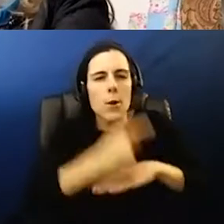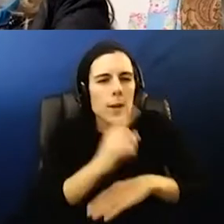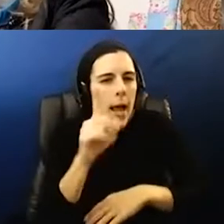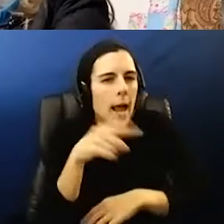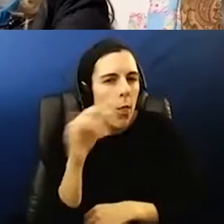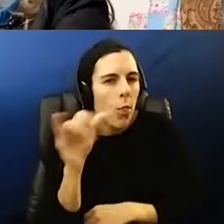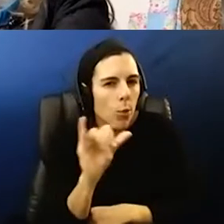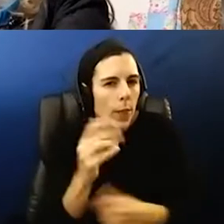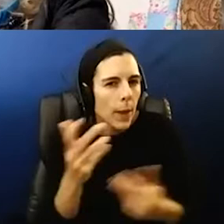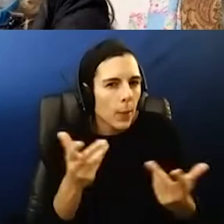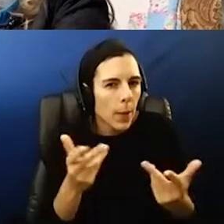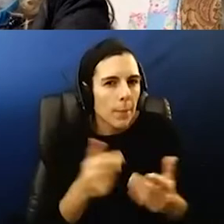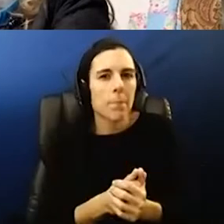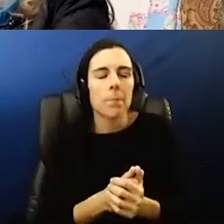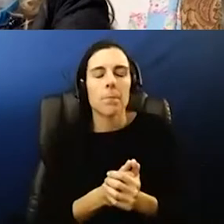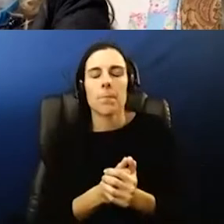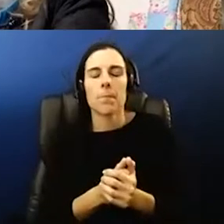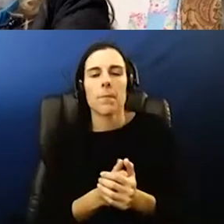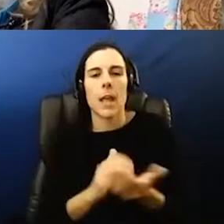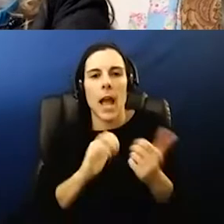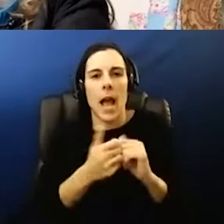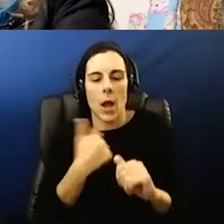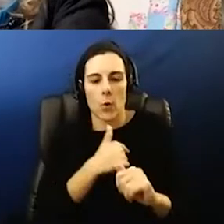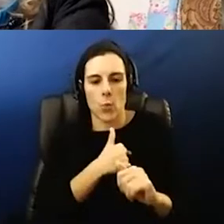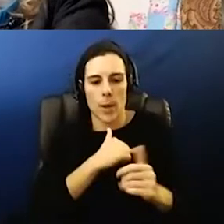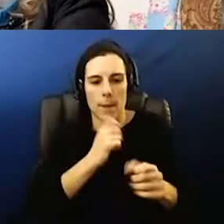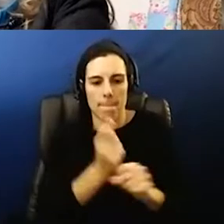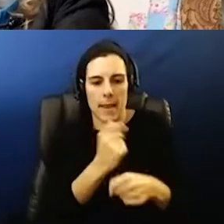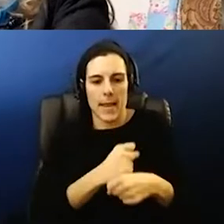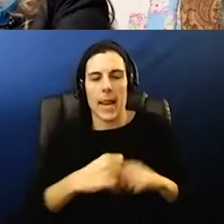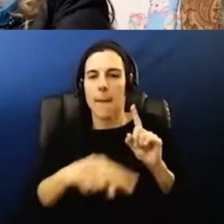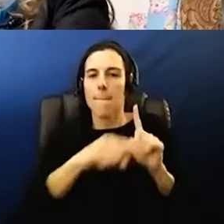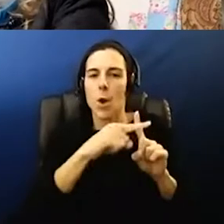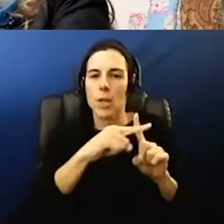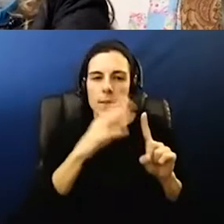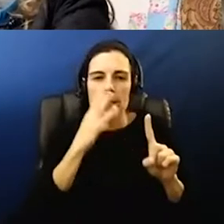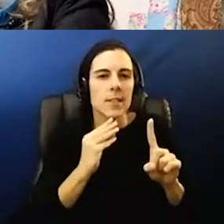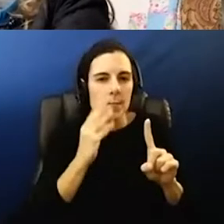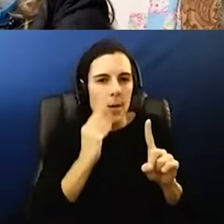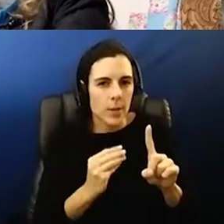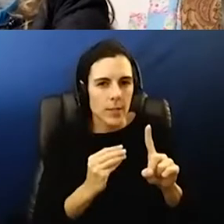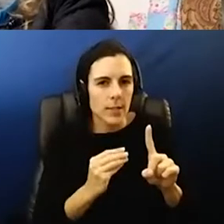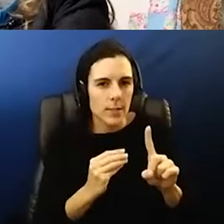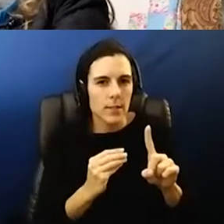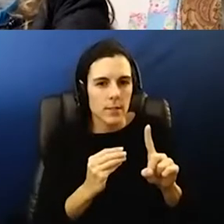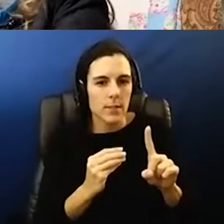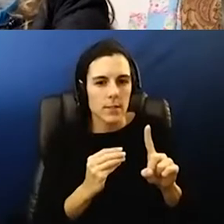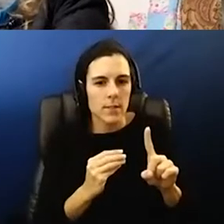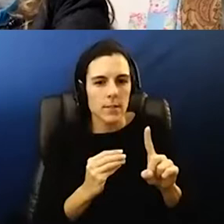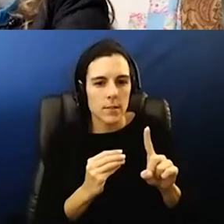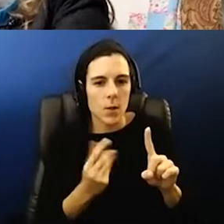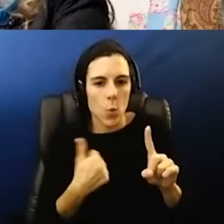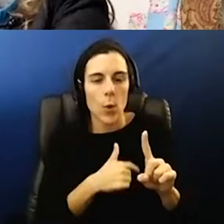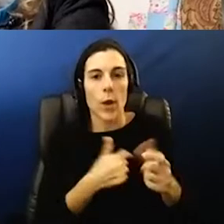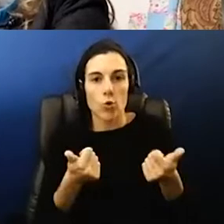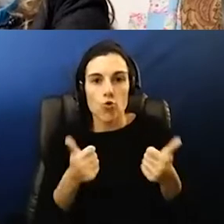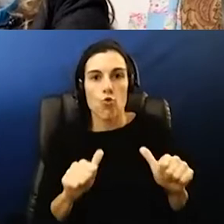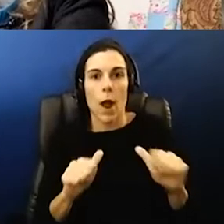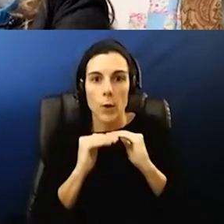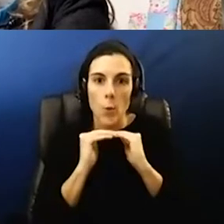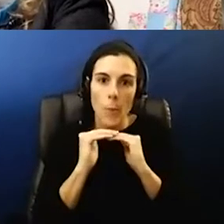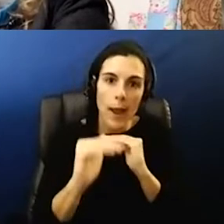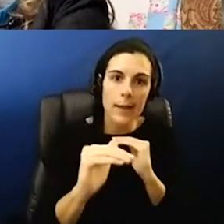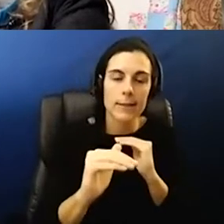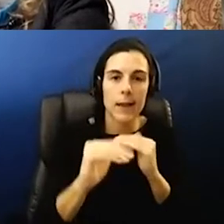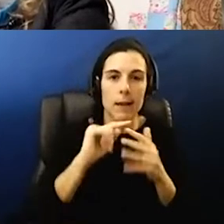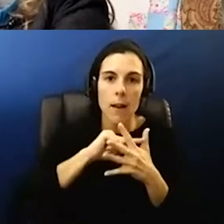is as positive experience as possible considering the fact that we're you know trying to maintain all